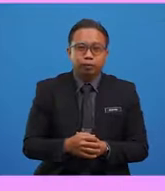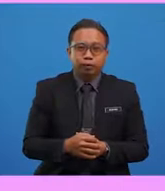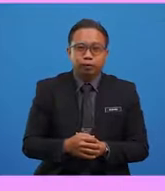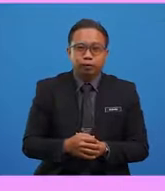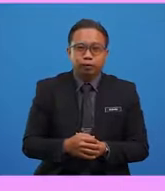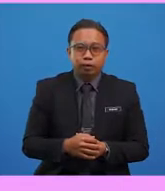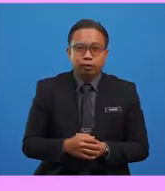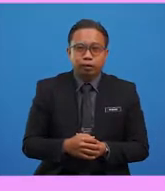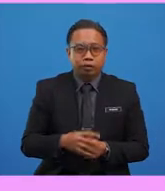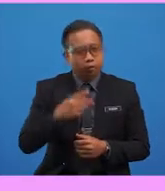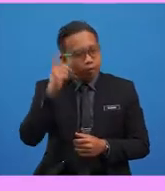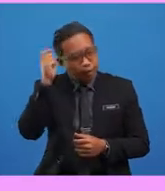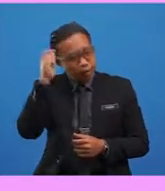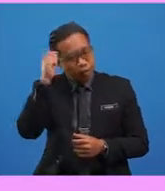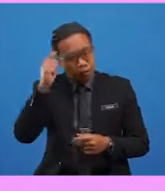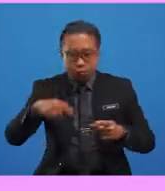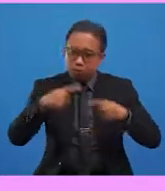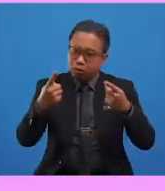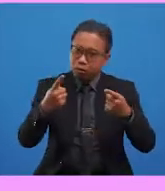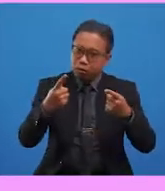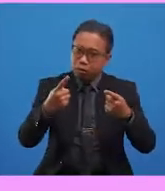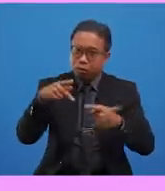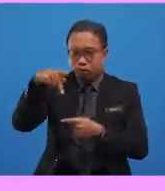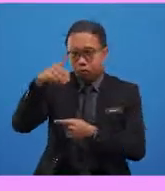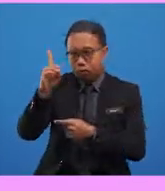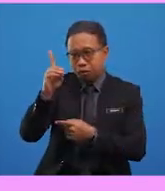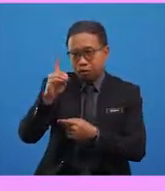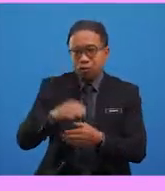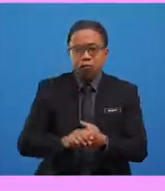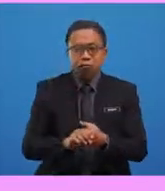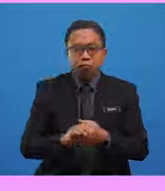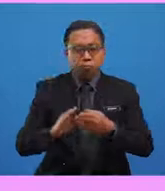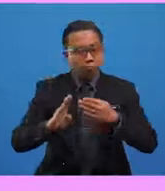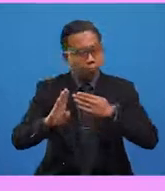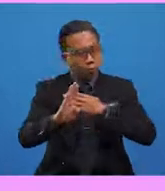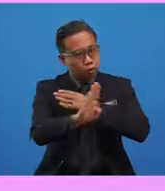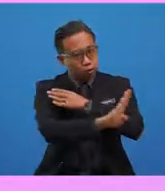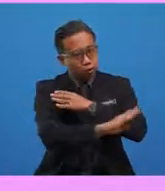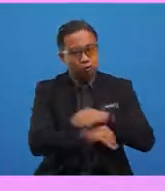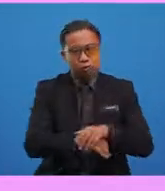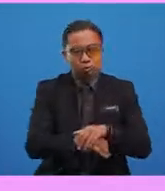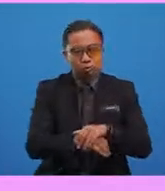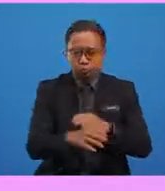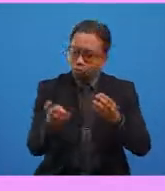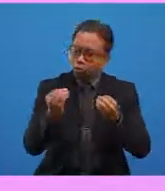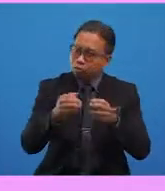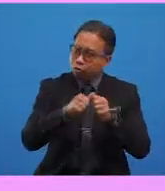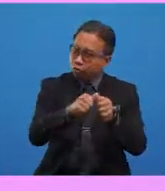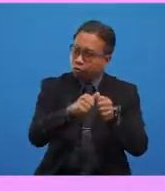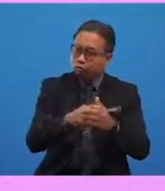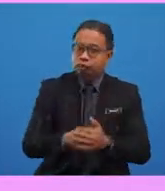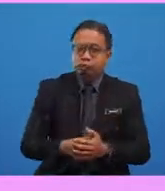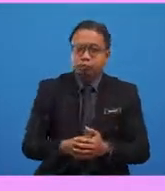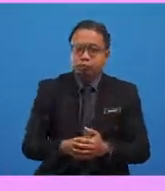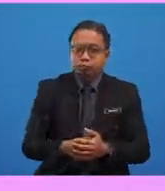Grammys, I'm thinking of going to the Port Dixon Beach for a picnic. Alright. Do you want to come along? Oh, yes.